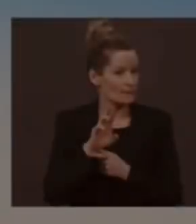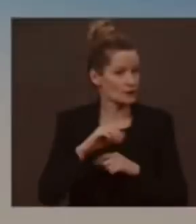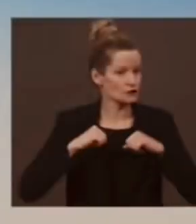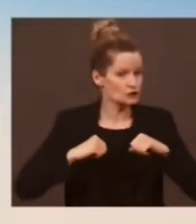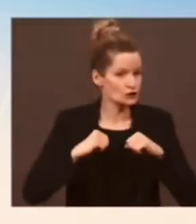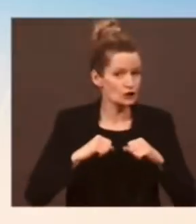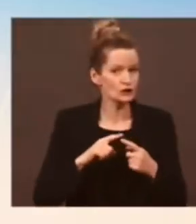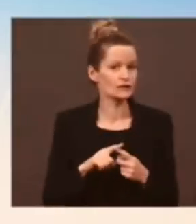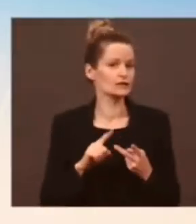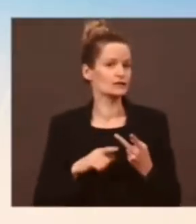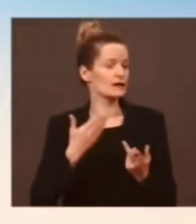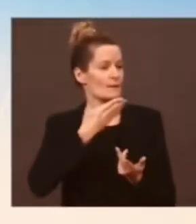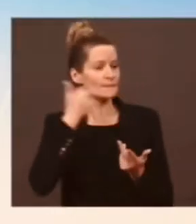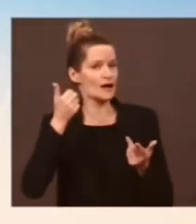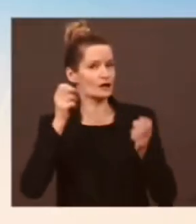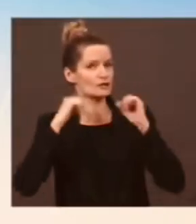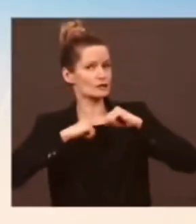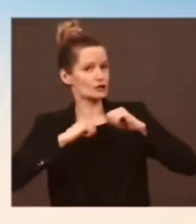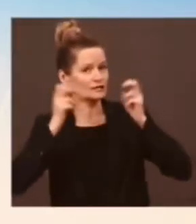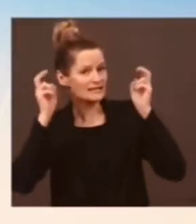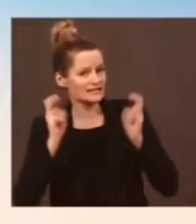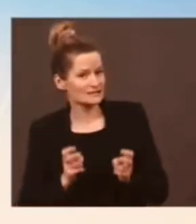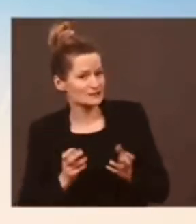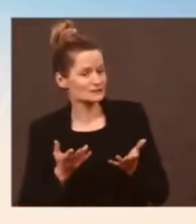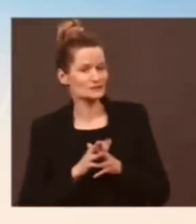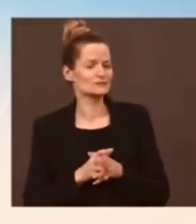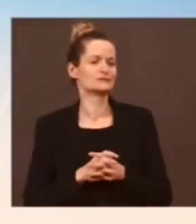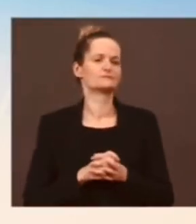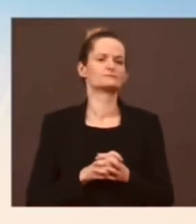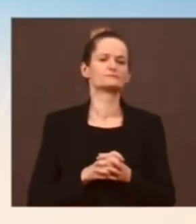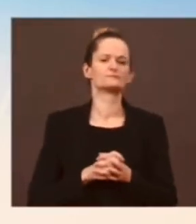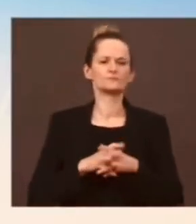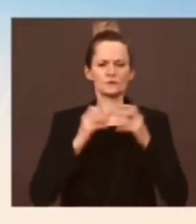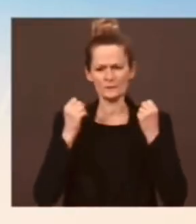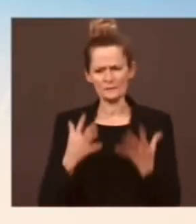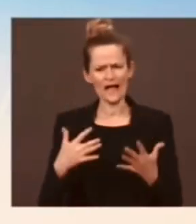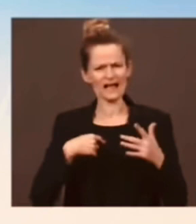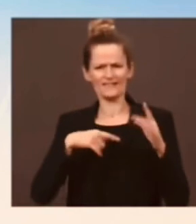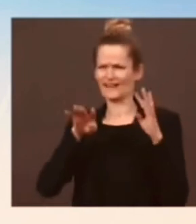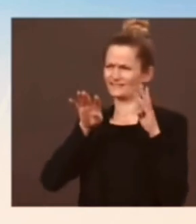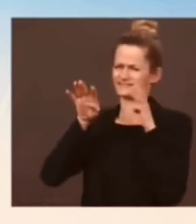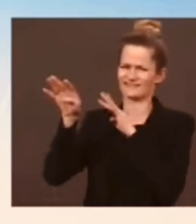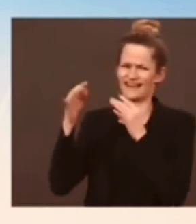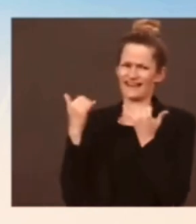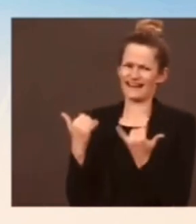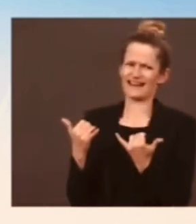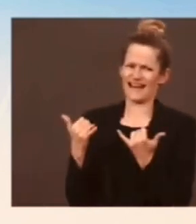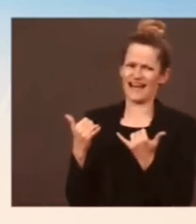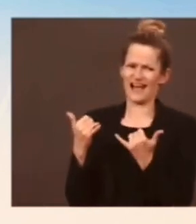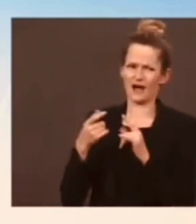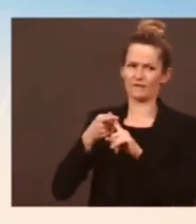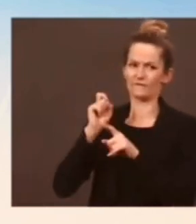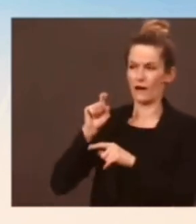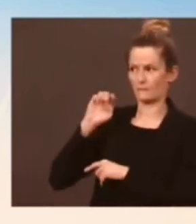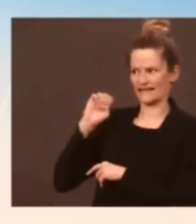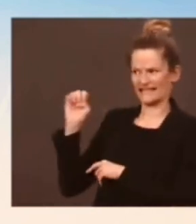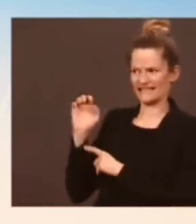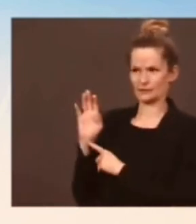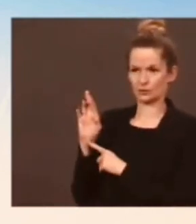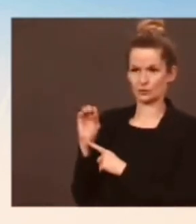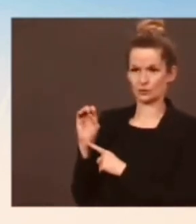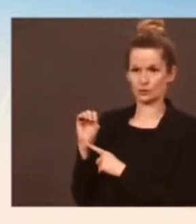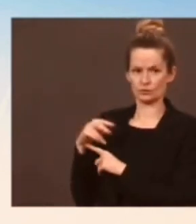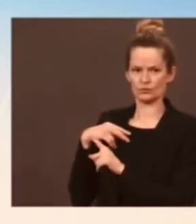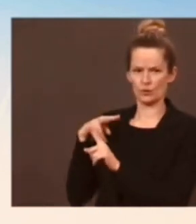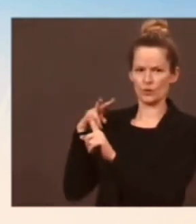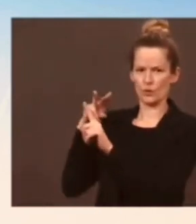Many of us were in the East Room watching the President. We've seen him on many occasions where he has a repeated cough. What is the situation with that